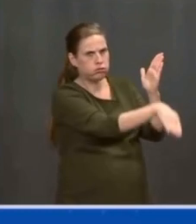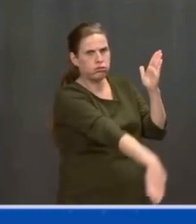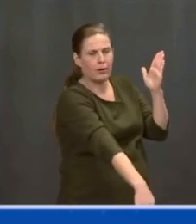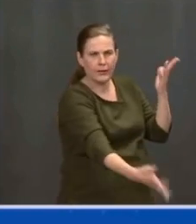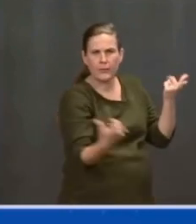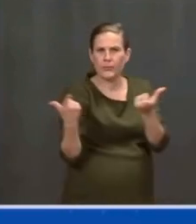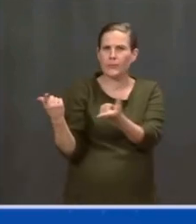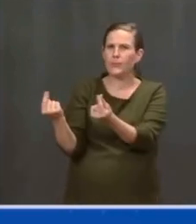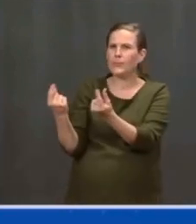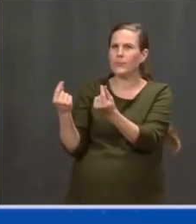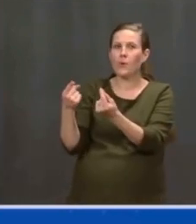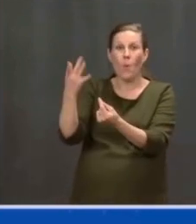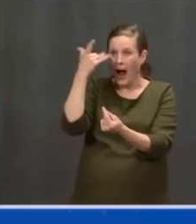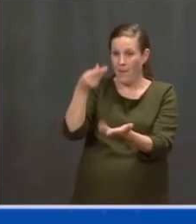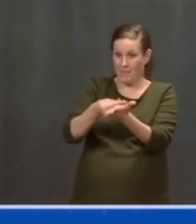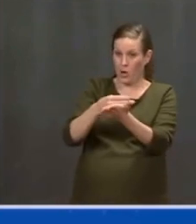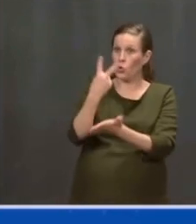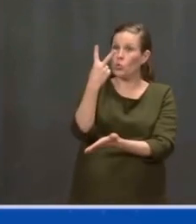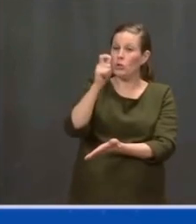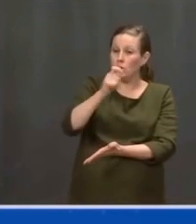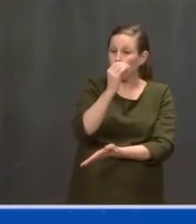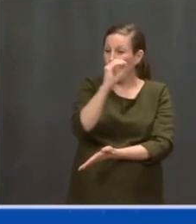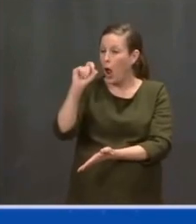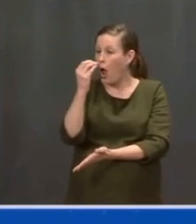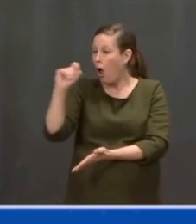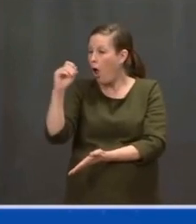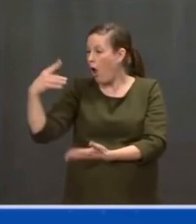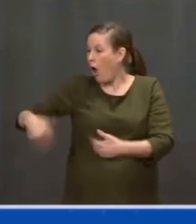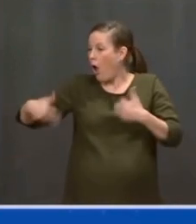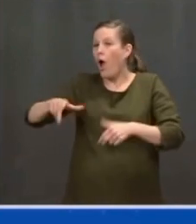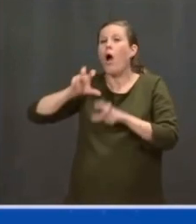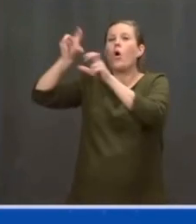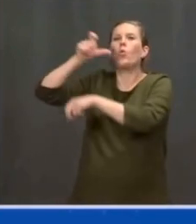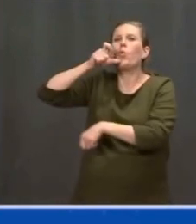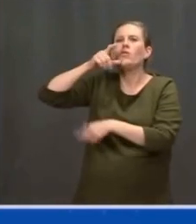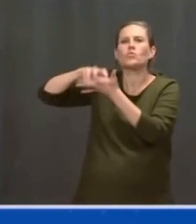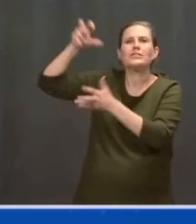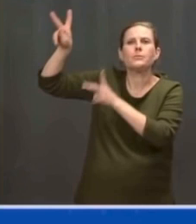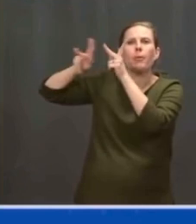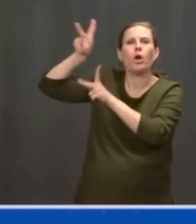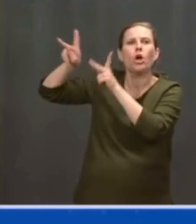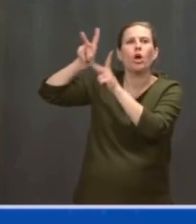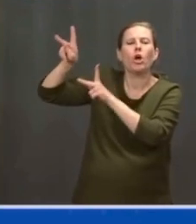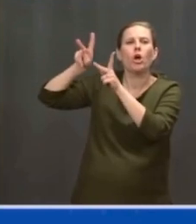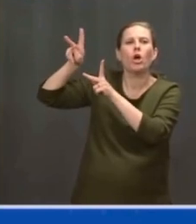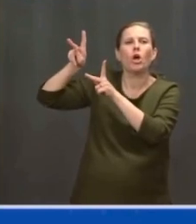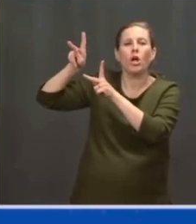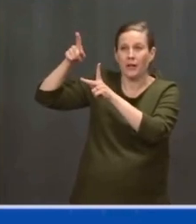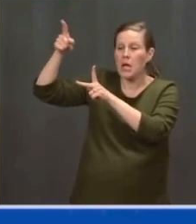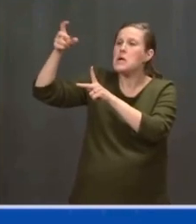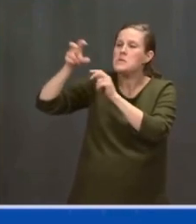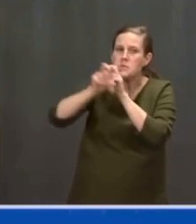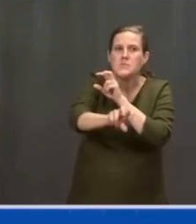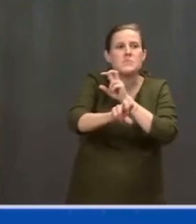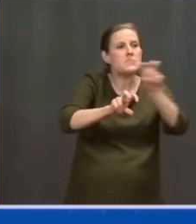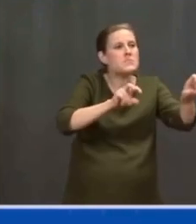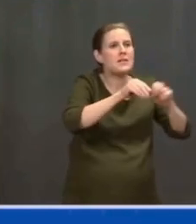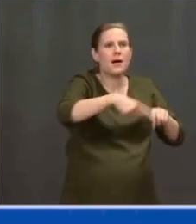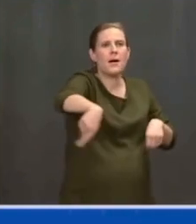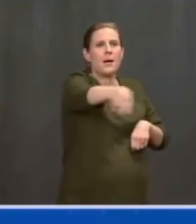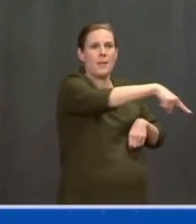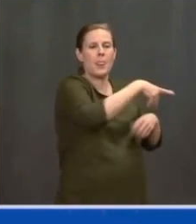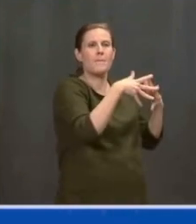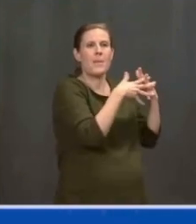It even included new investments that would profit by shifting profits and jobs overseas if you're a corporation.